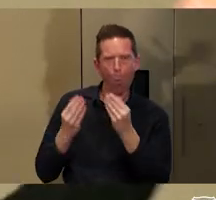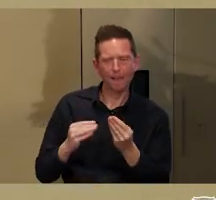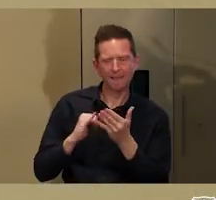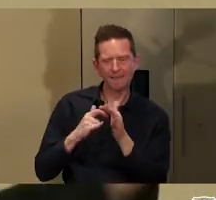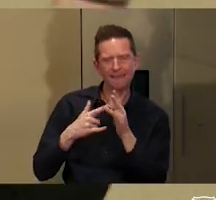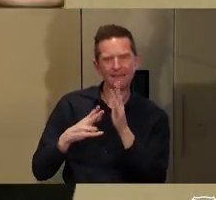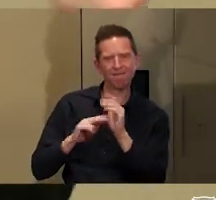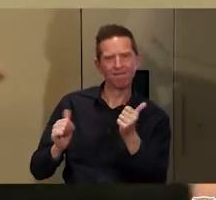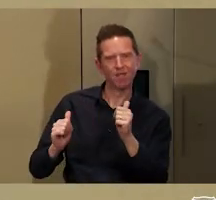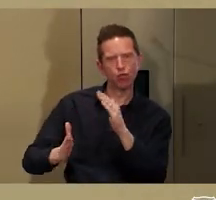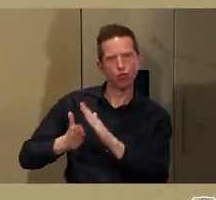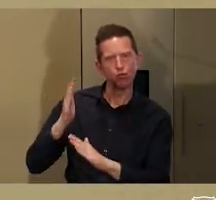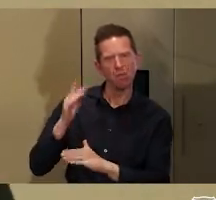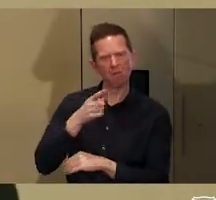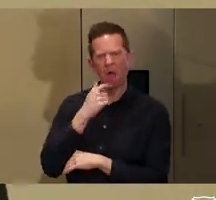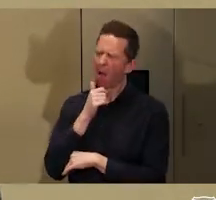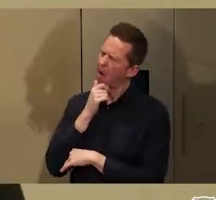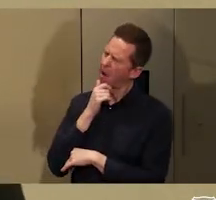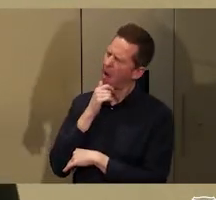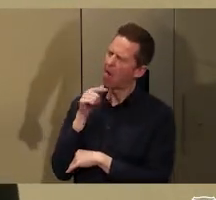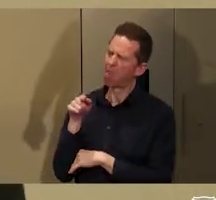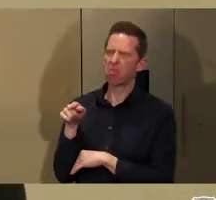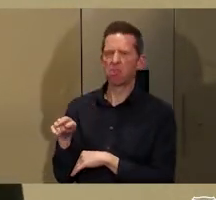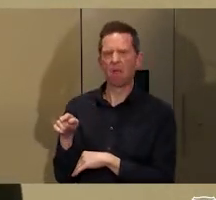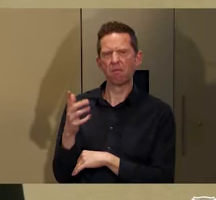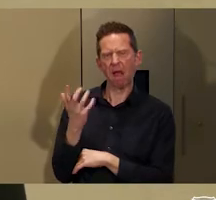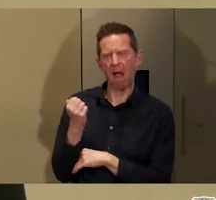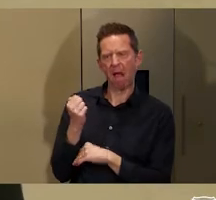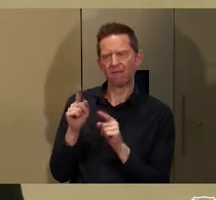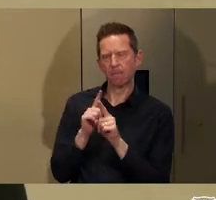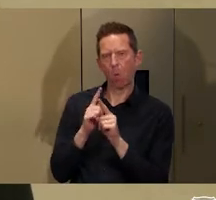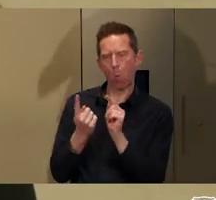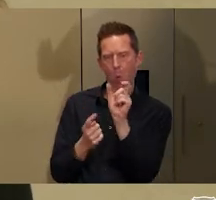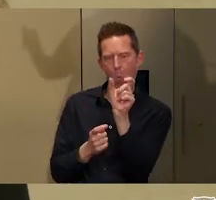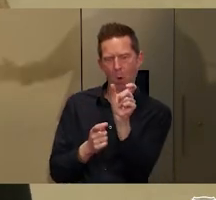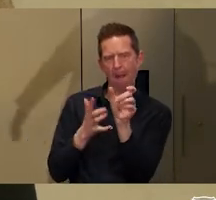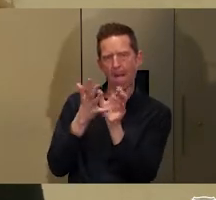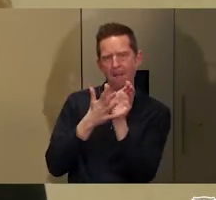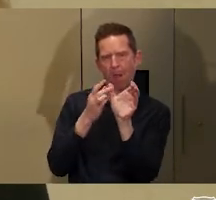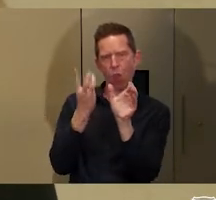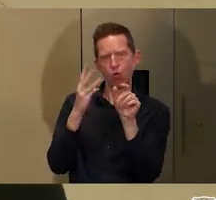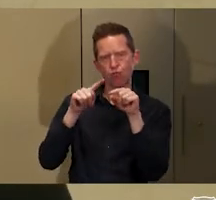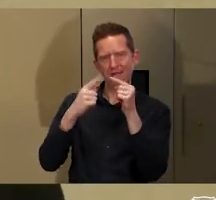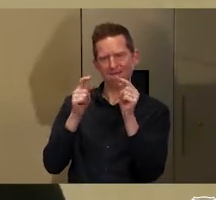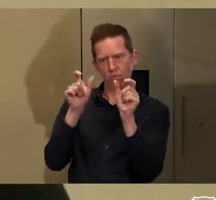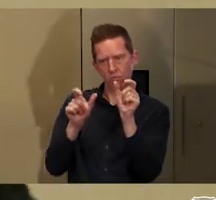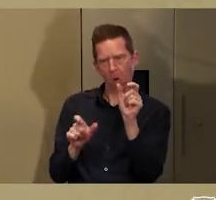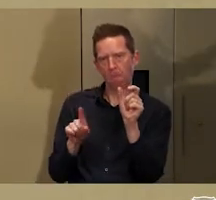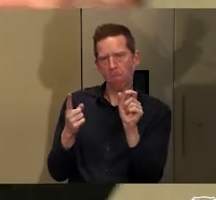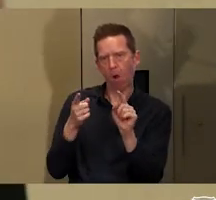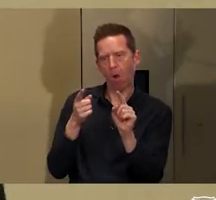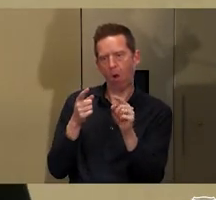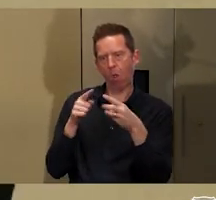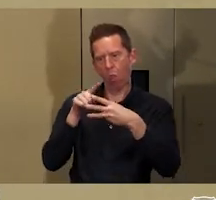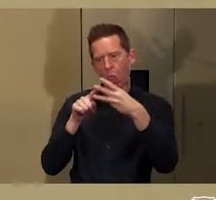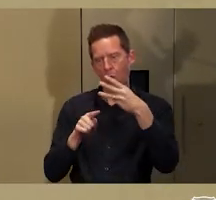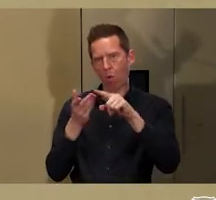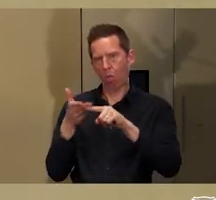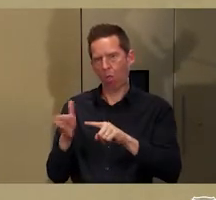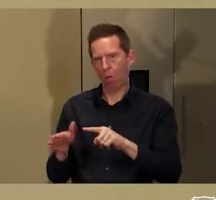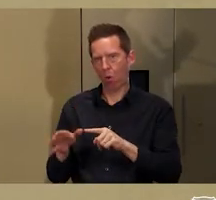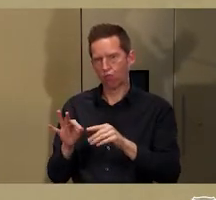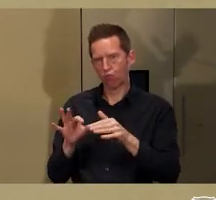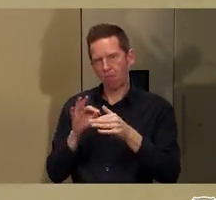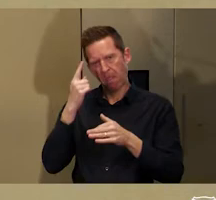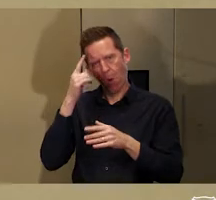that's just homonyms. We have homonyms in language. It's just one word that has three different meanings, not necessarily related. But, in fact, they're intricately